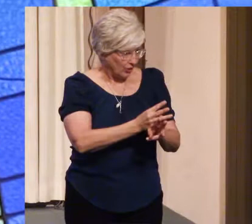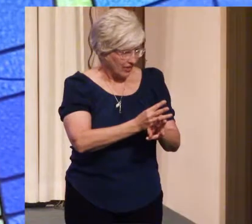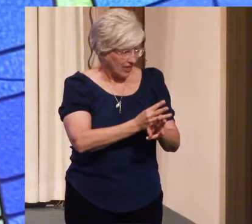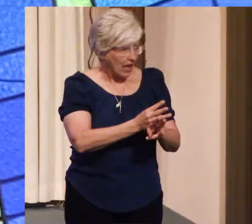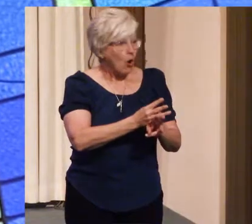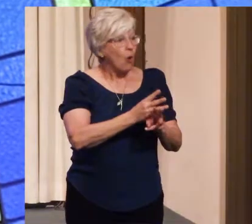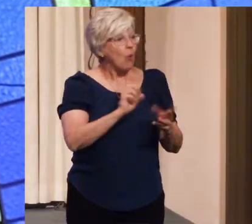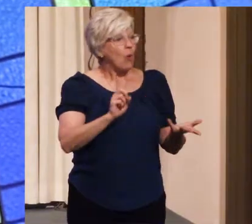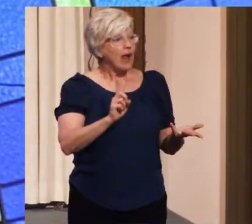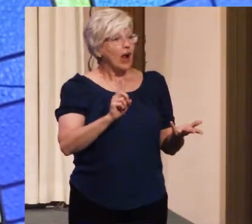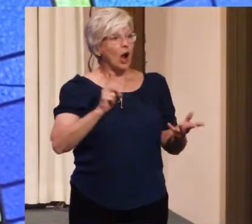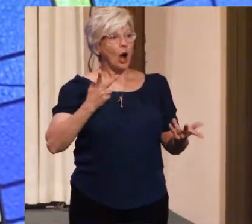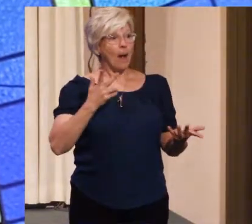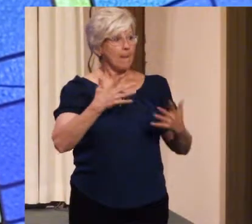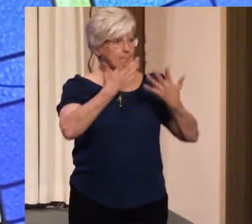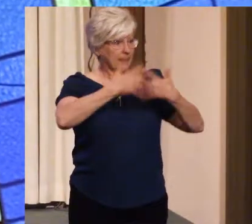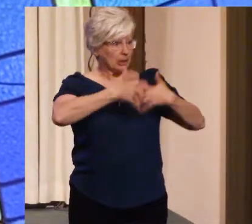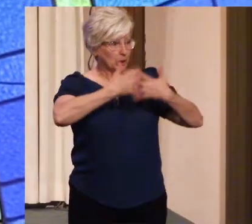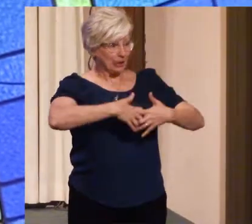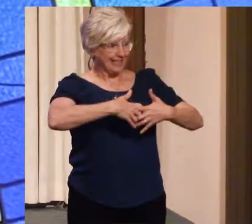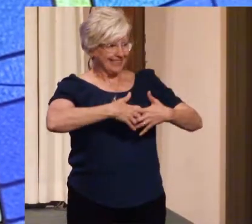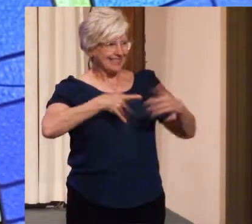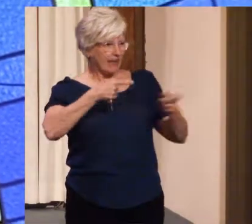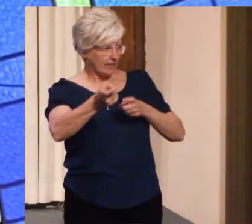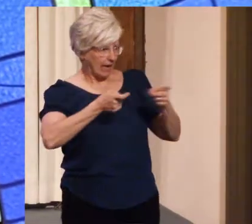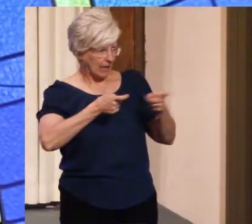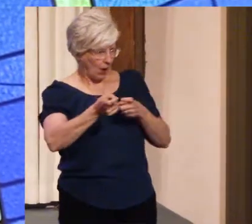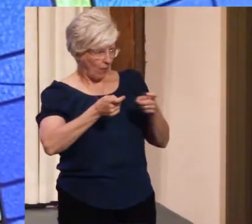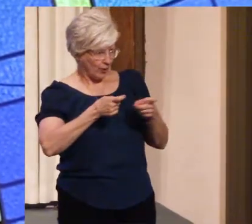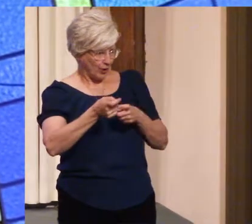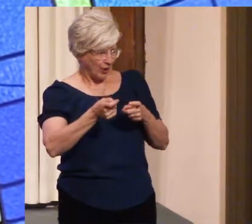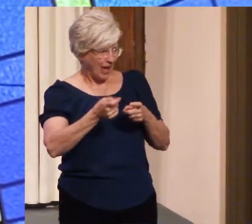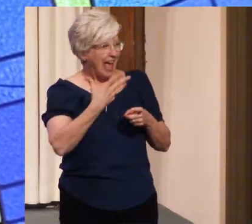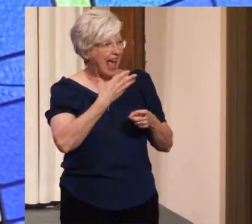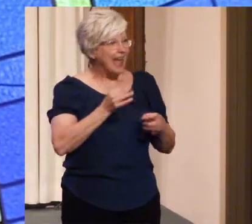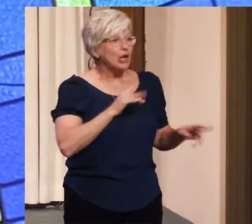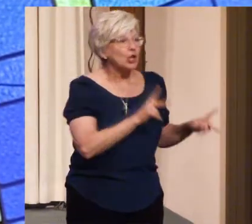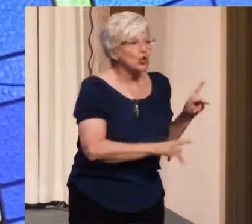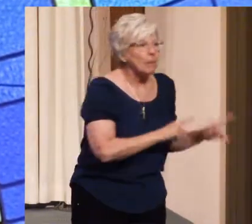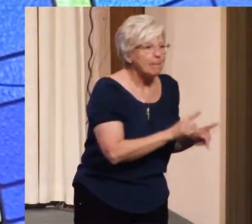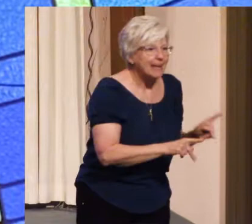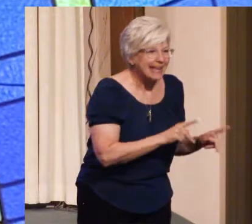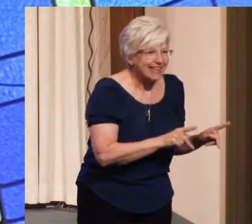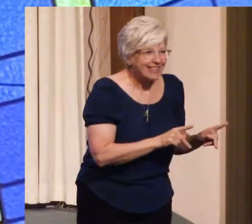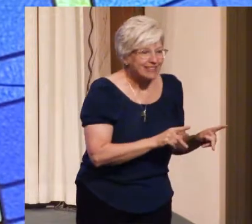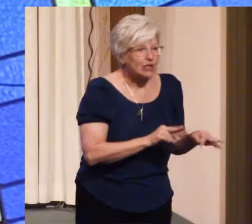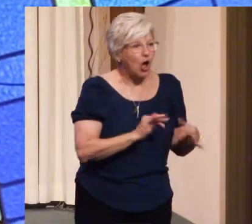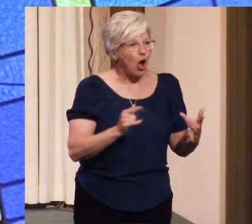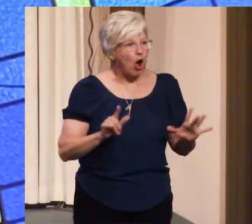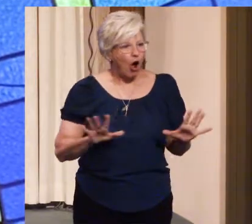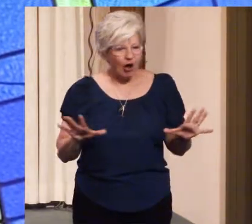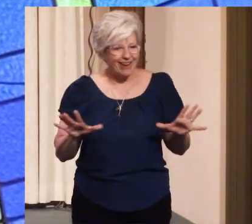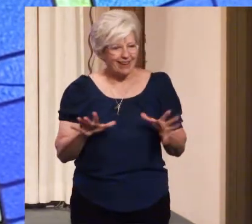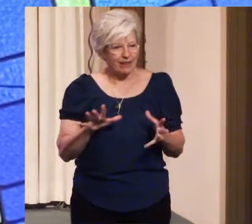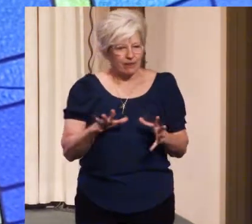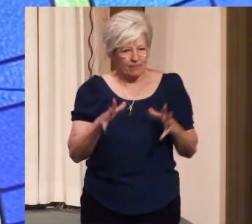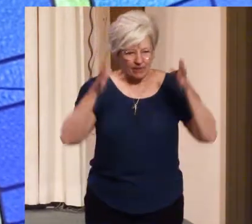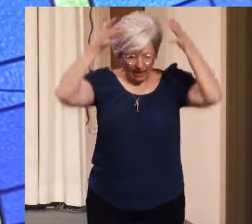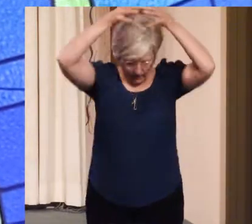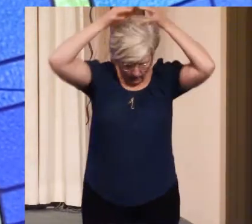machines have taken over, and human beings are held in small capsules.